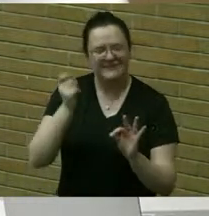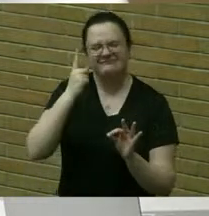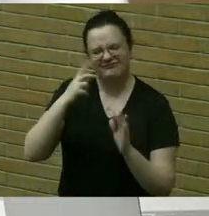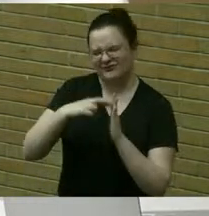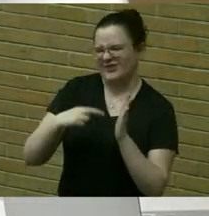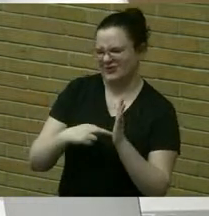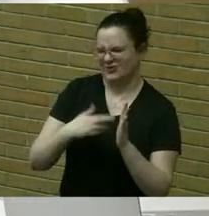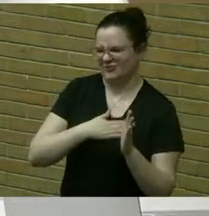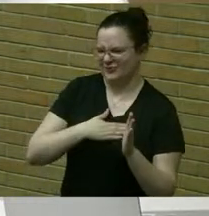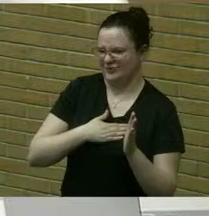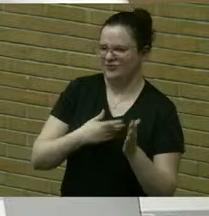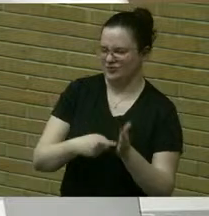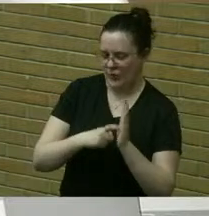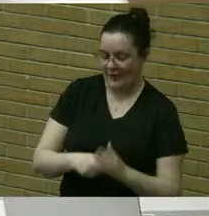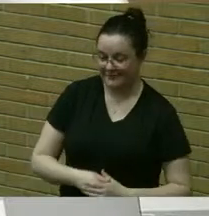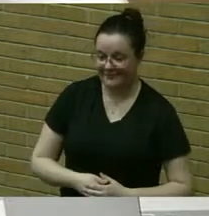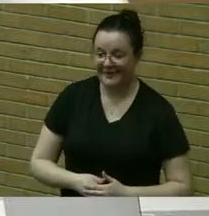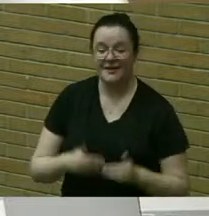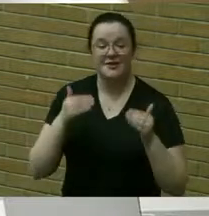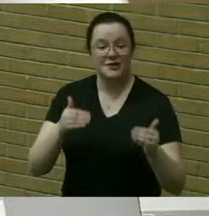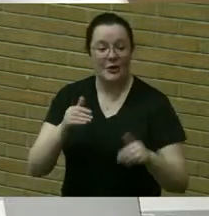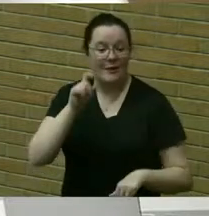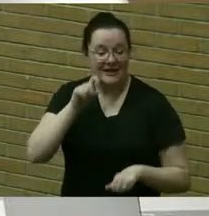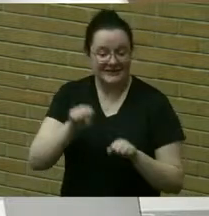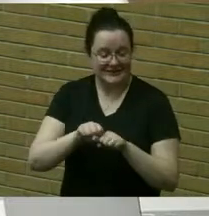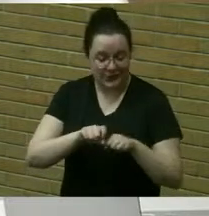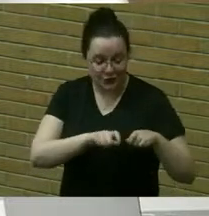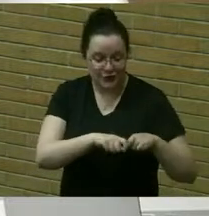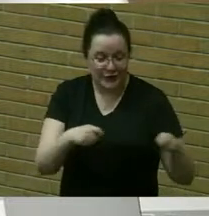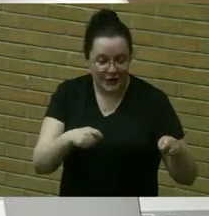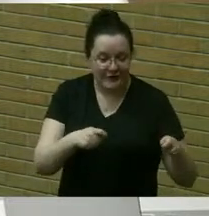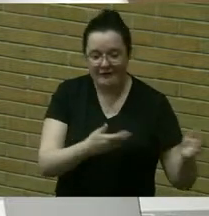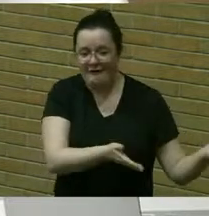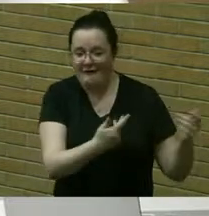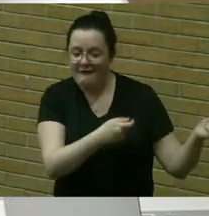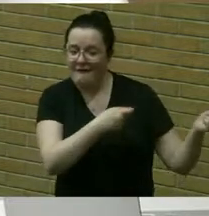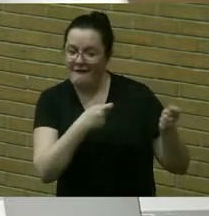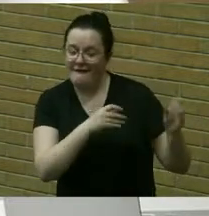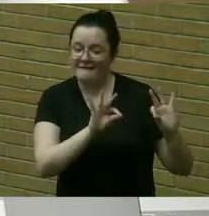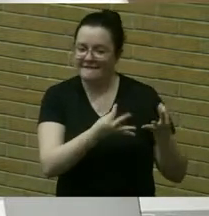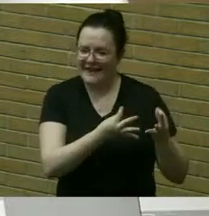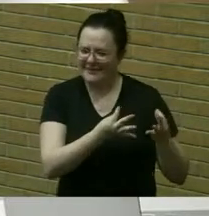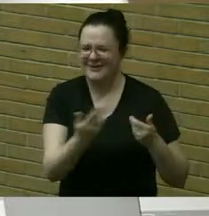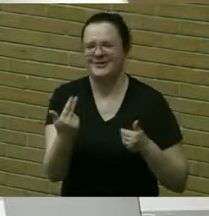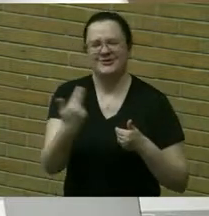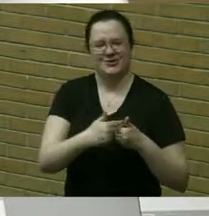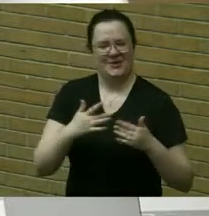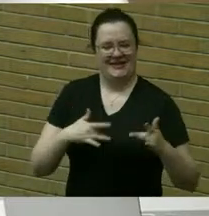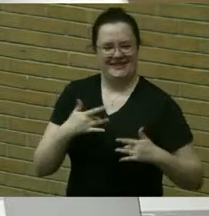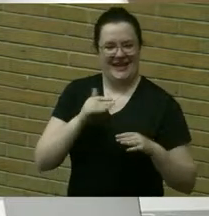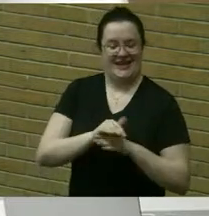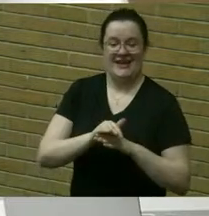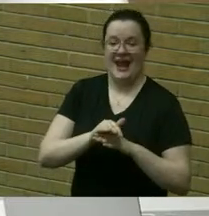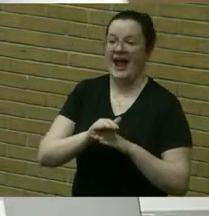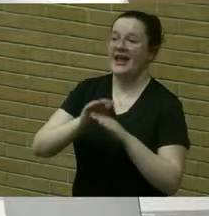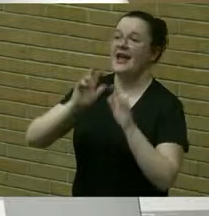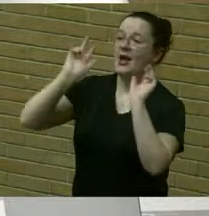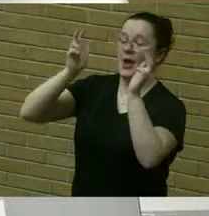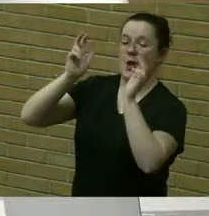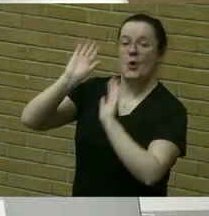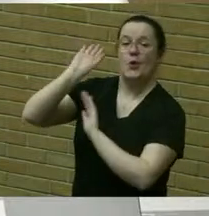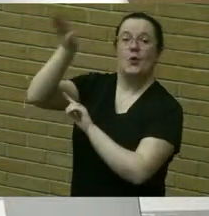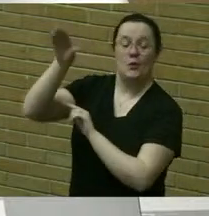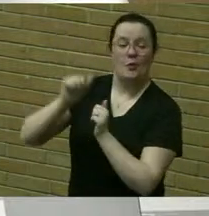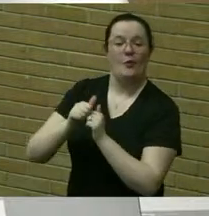so lace up your sneakers bring the family and join us for an exciting night shooting hoops with the heroes of the